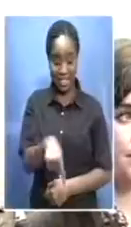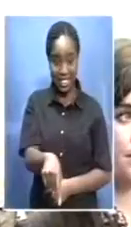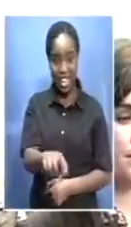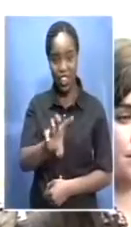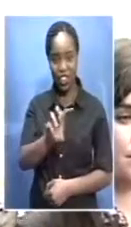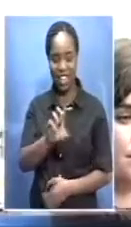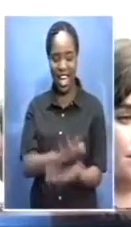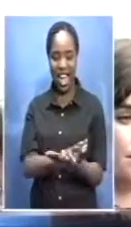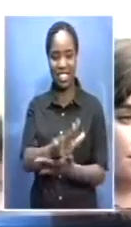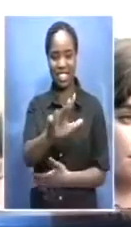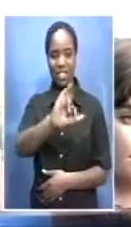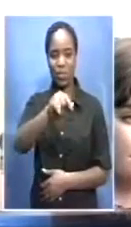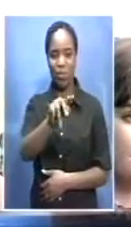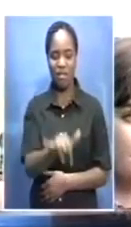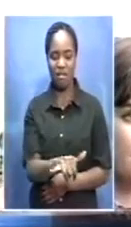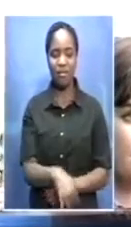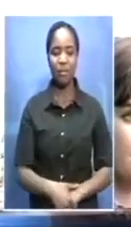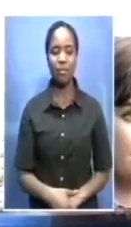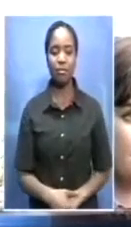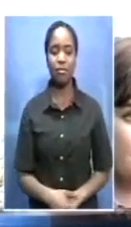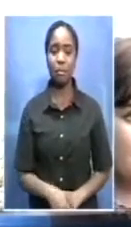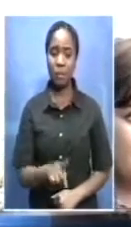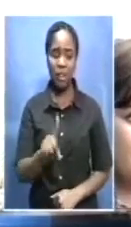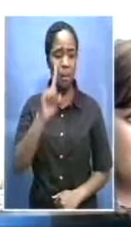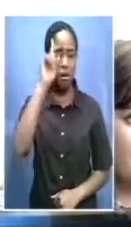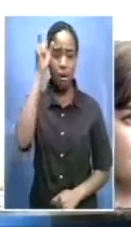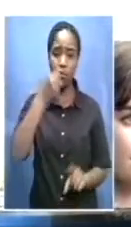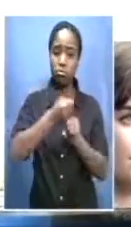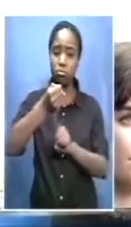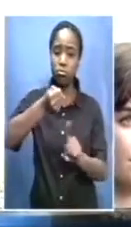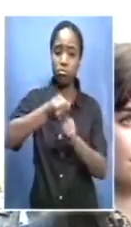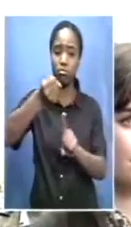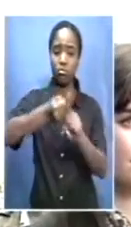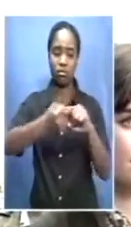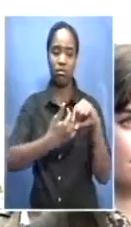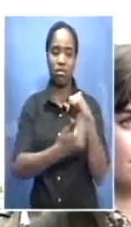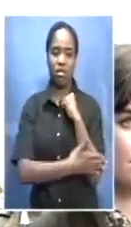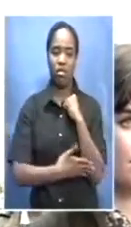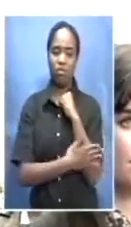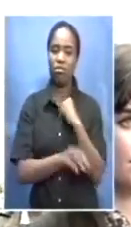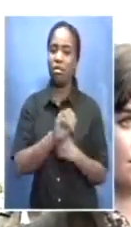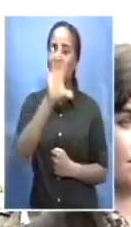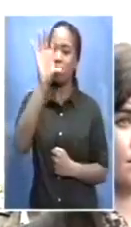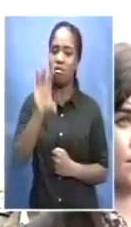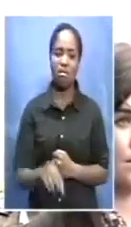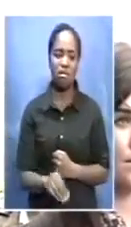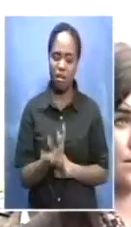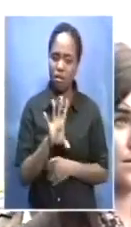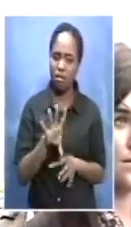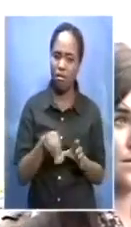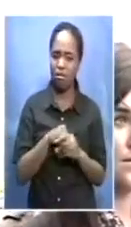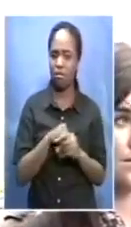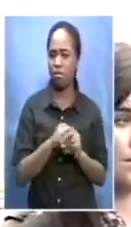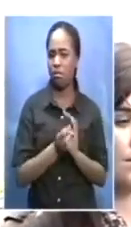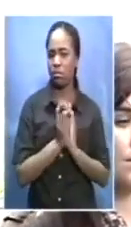Mandela fought hard for this freedom fought hard for this country and this country it includes its nature its